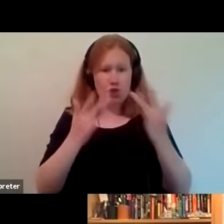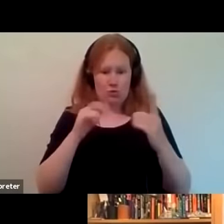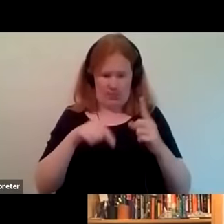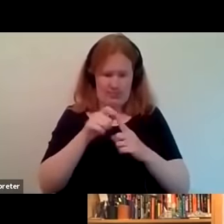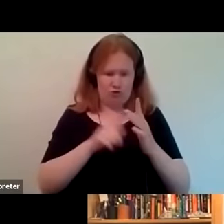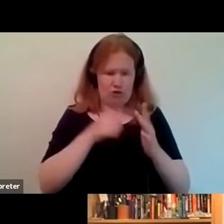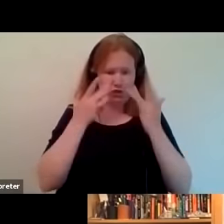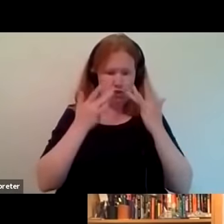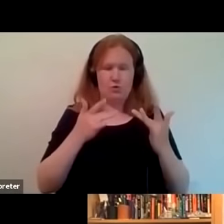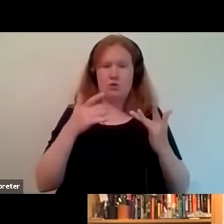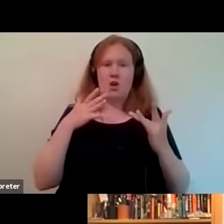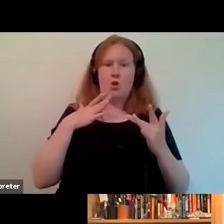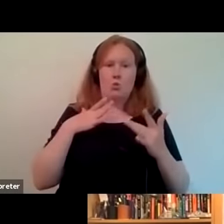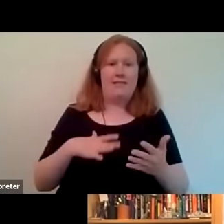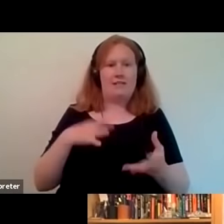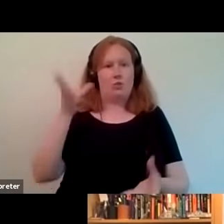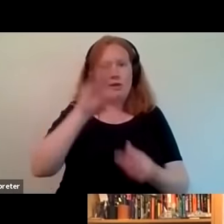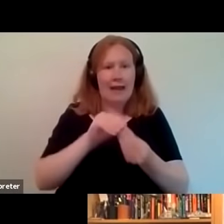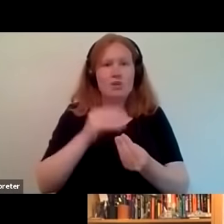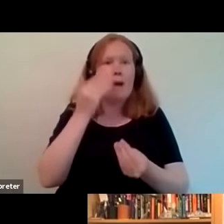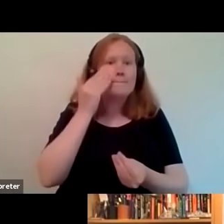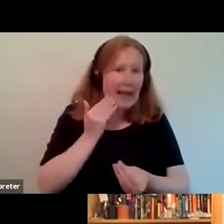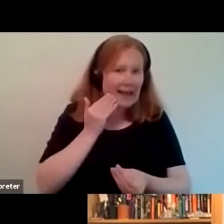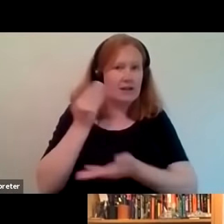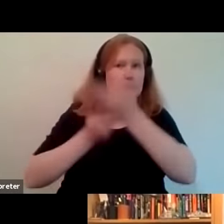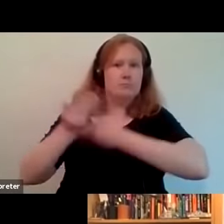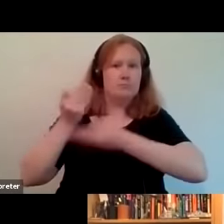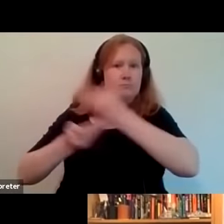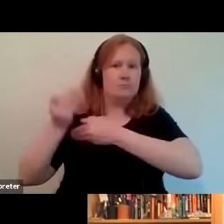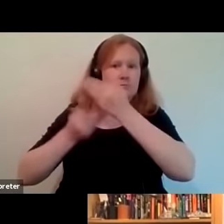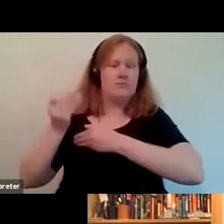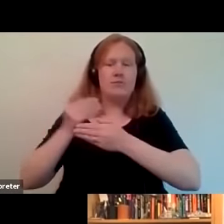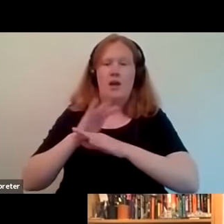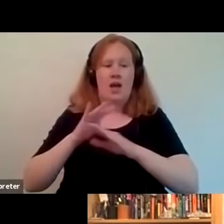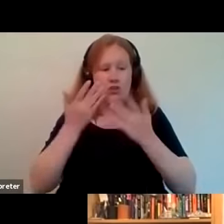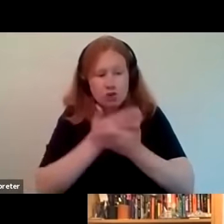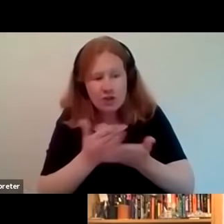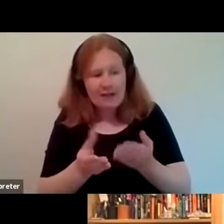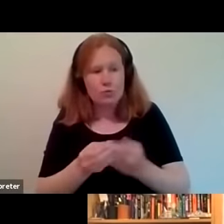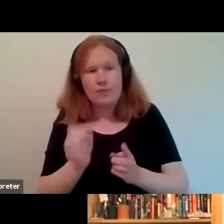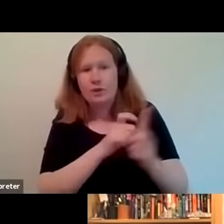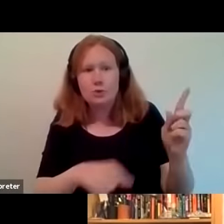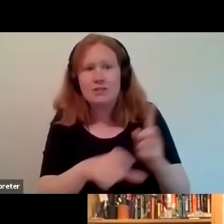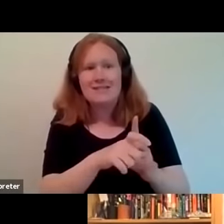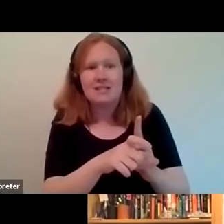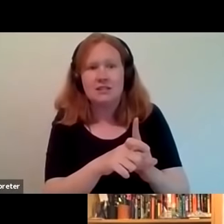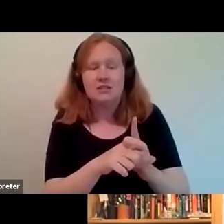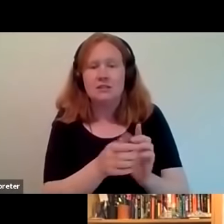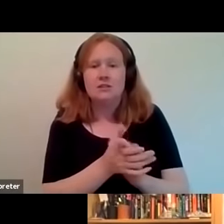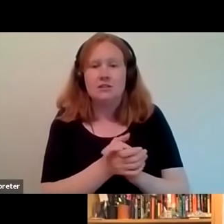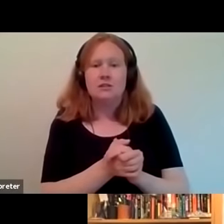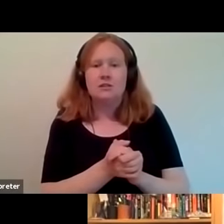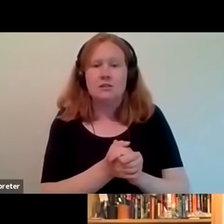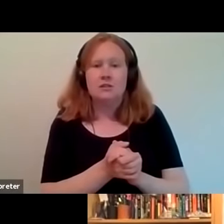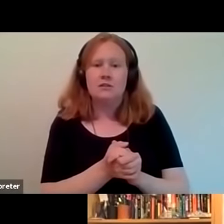capturing black british history but also building it with the community and shaping what that project is as well and i think that's what